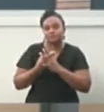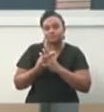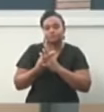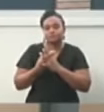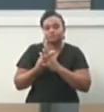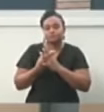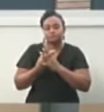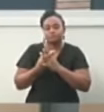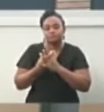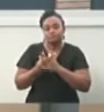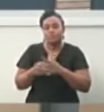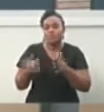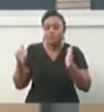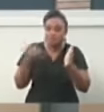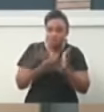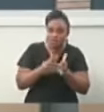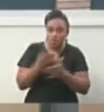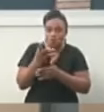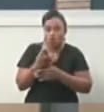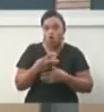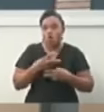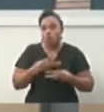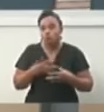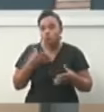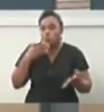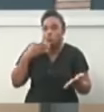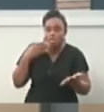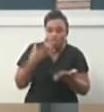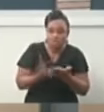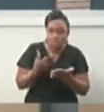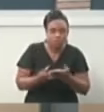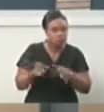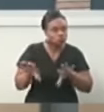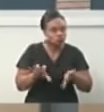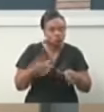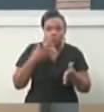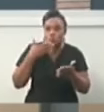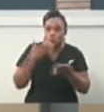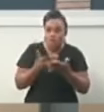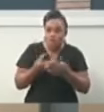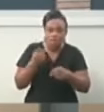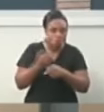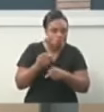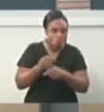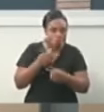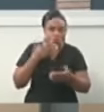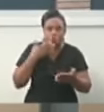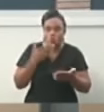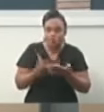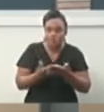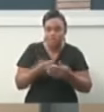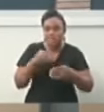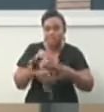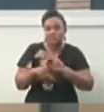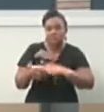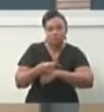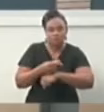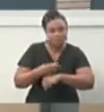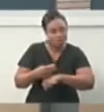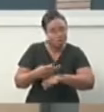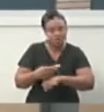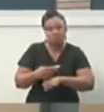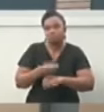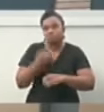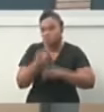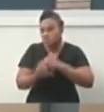in closing, again, I want to wish them well. They have done well. They have worked well in Grenada, and not only in Grenada, internationally throughout